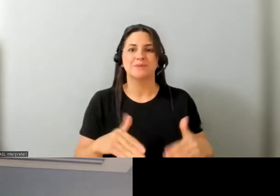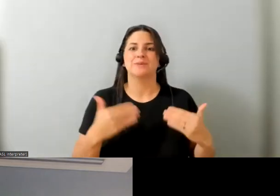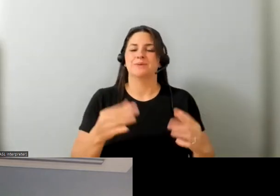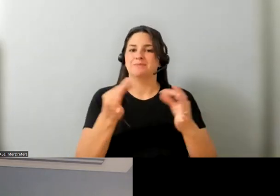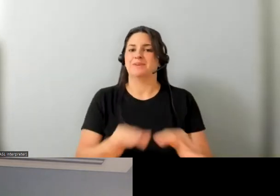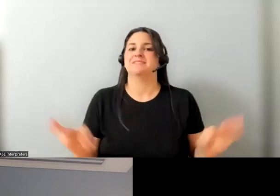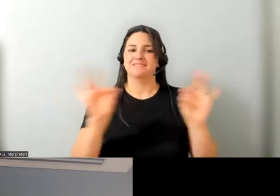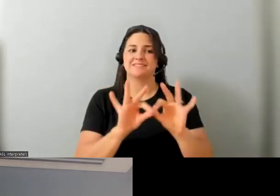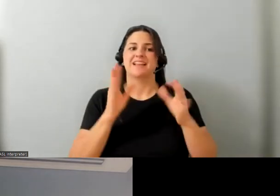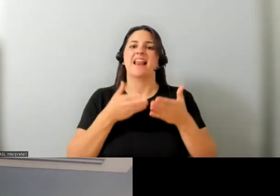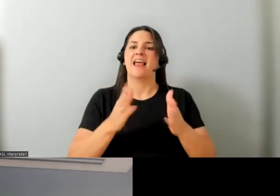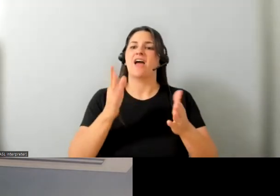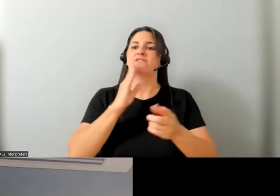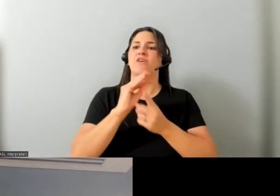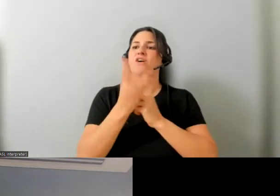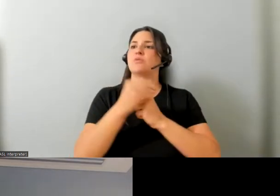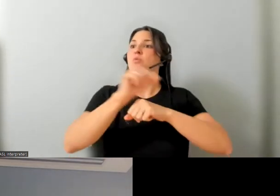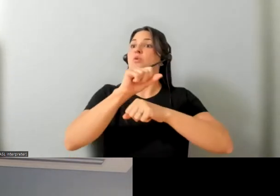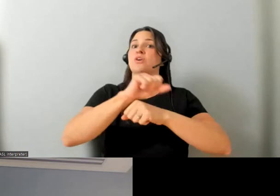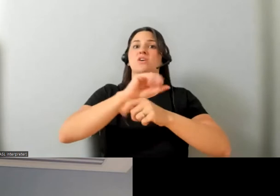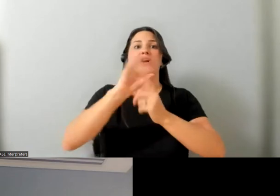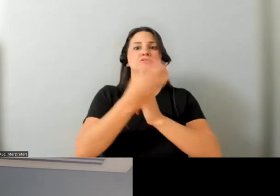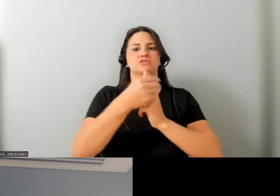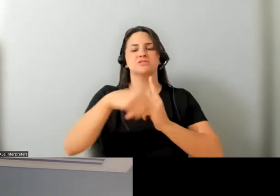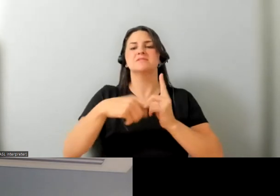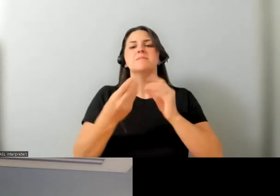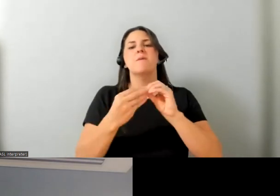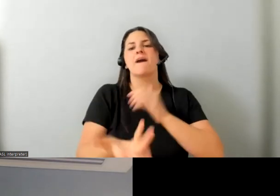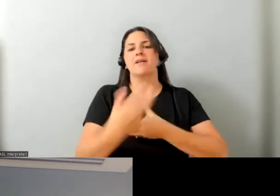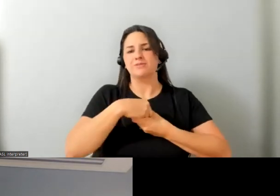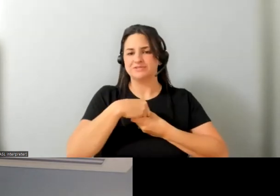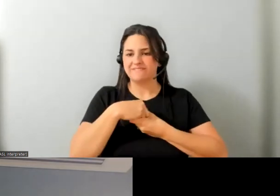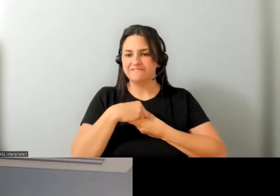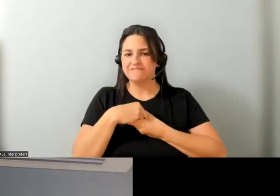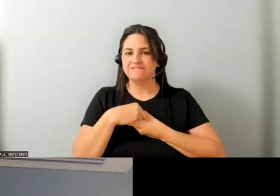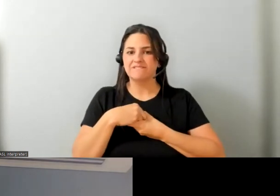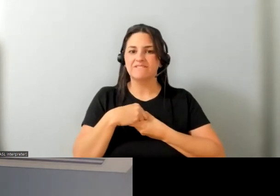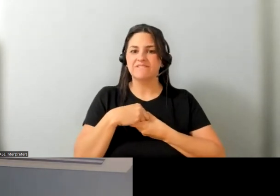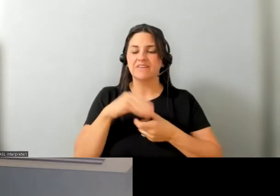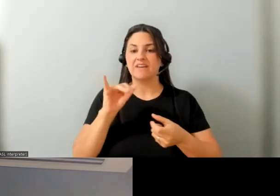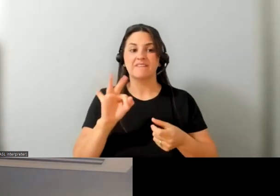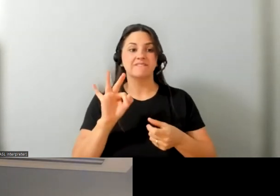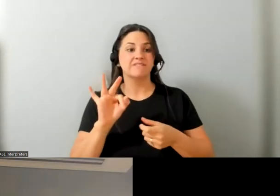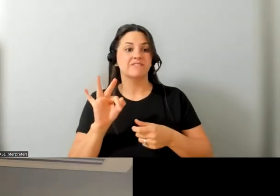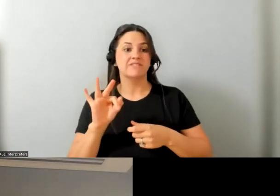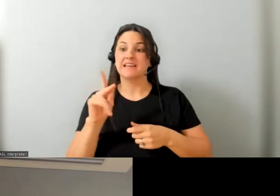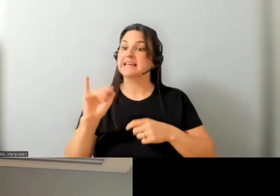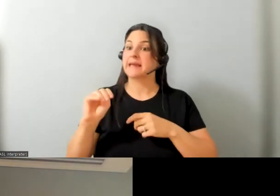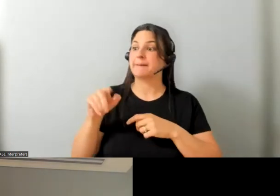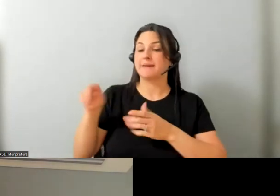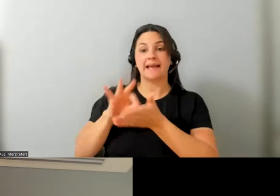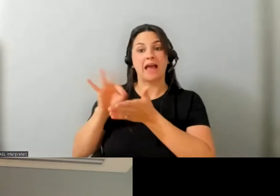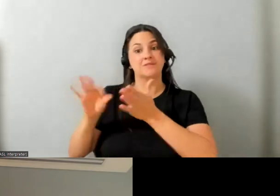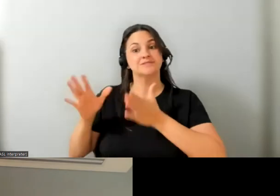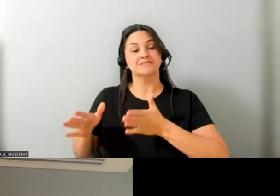the culture the workplace culture to be more inclusive you know if tim an accountant already is